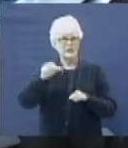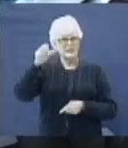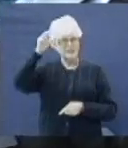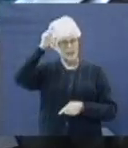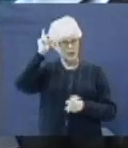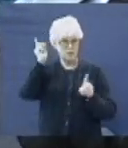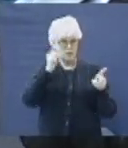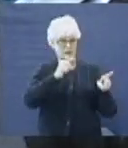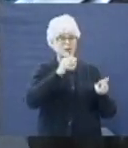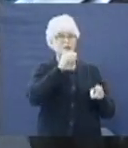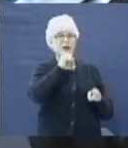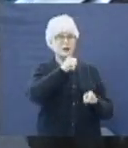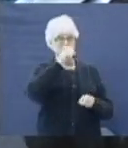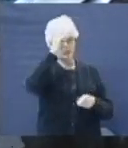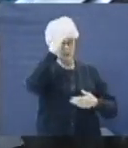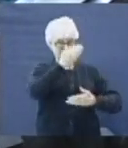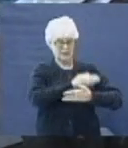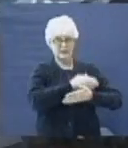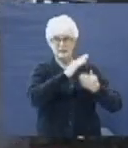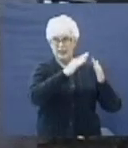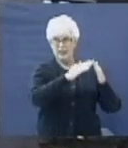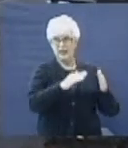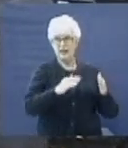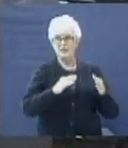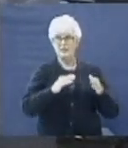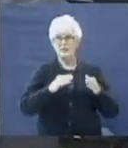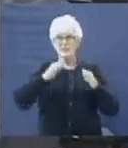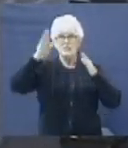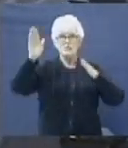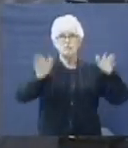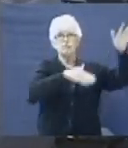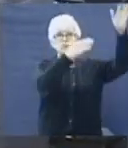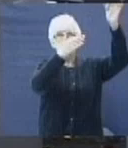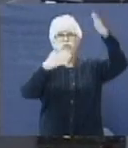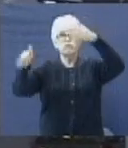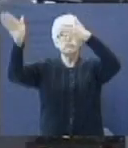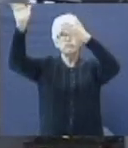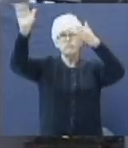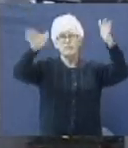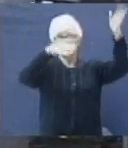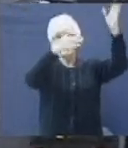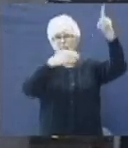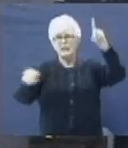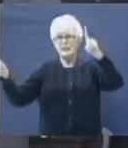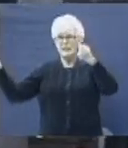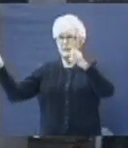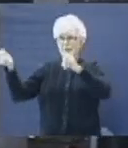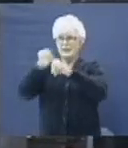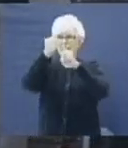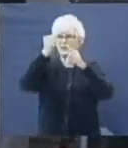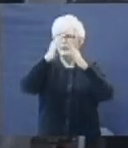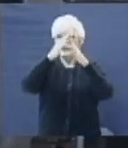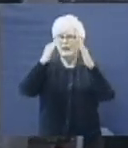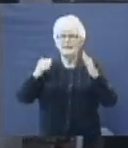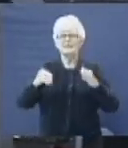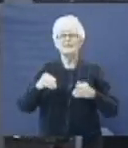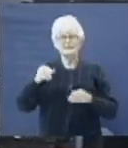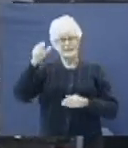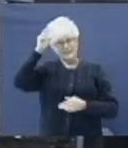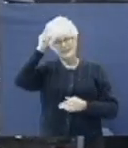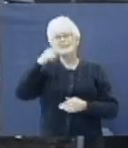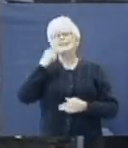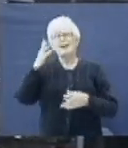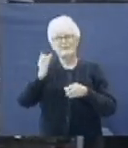headed to the eldest son's house. And a great wind took the four corners. Satan said, I've got this one.